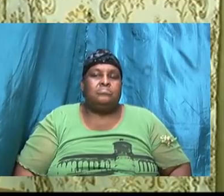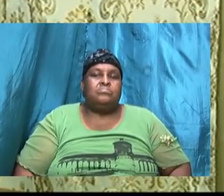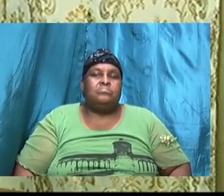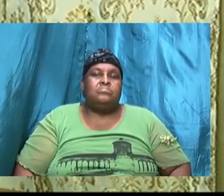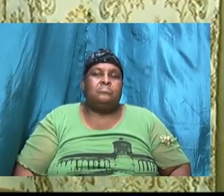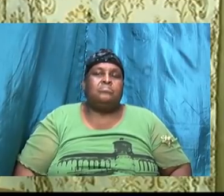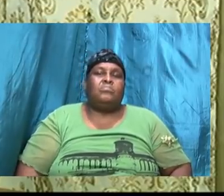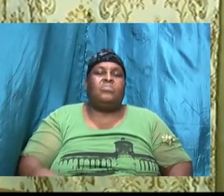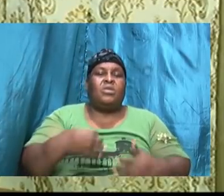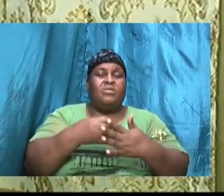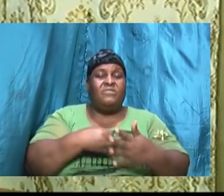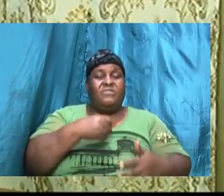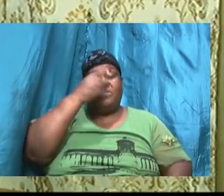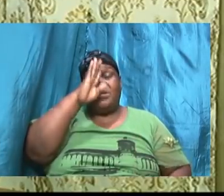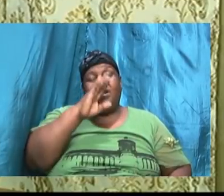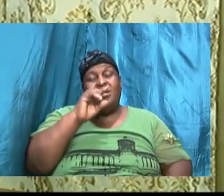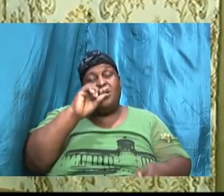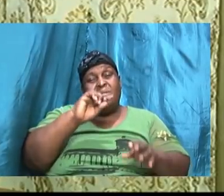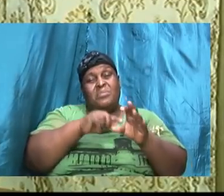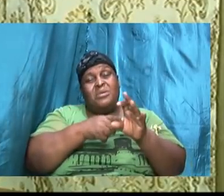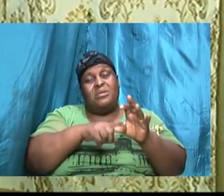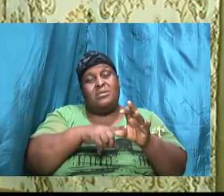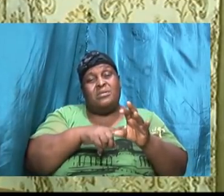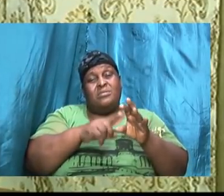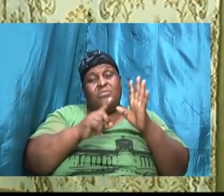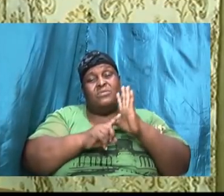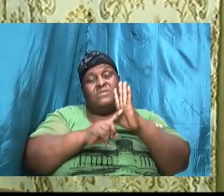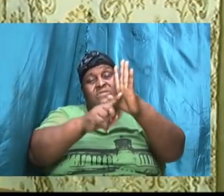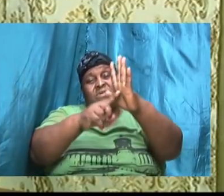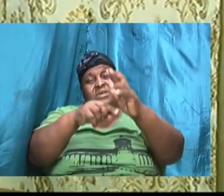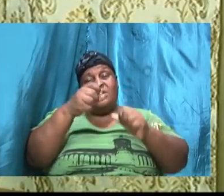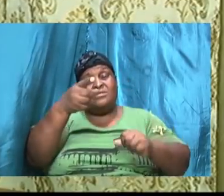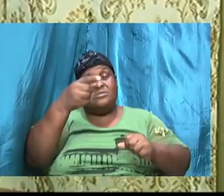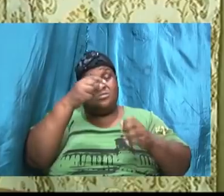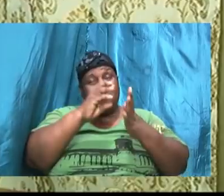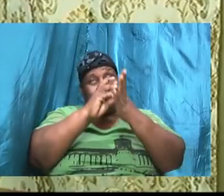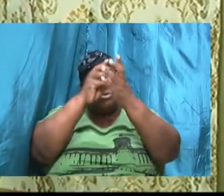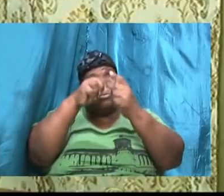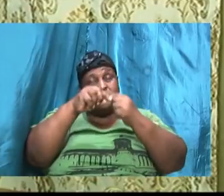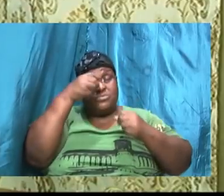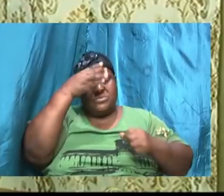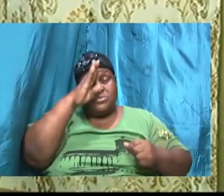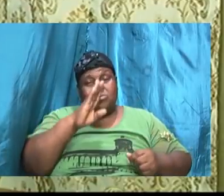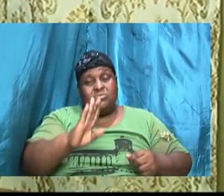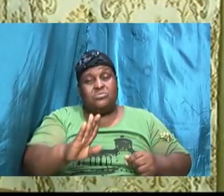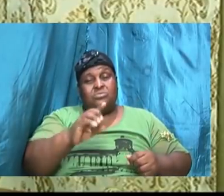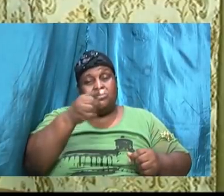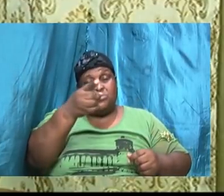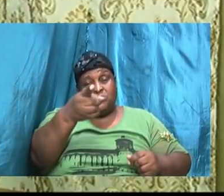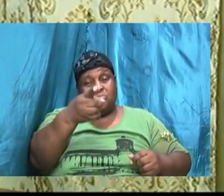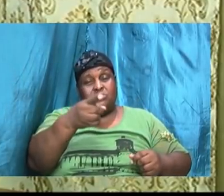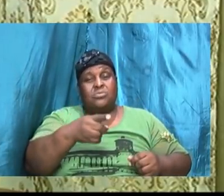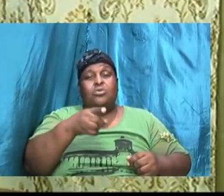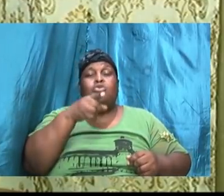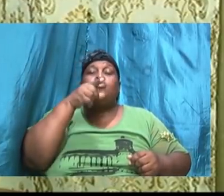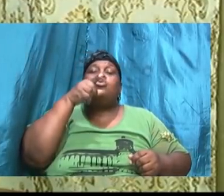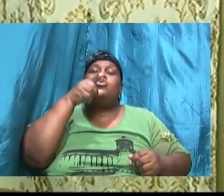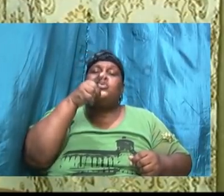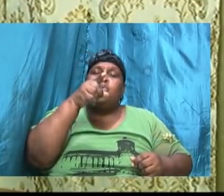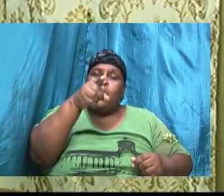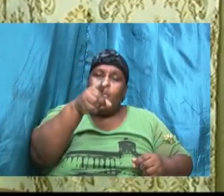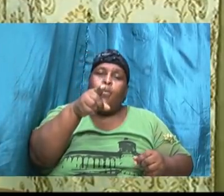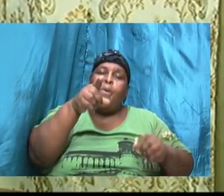God begins to reveal his will to you you must be committed to doing whatever